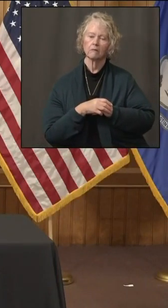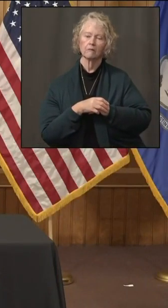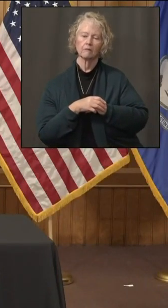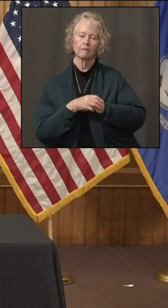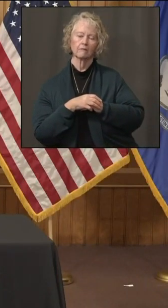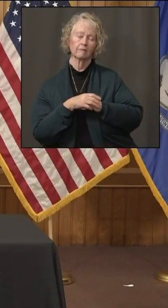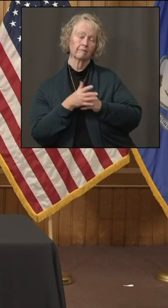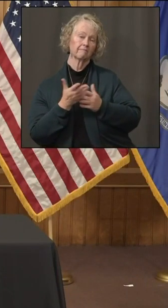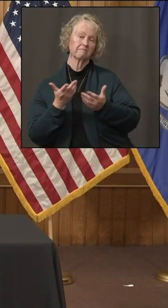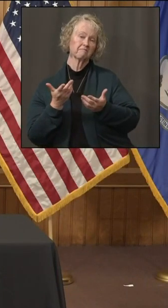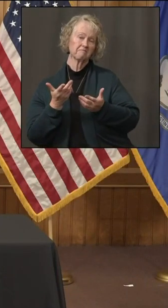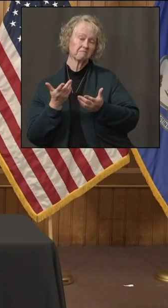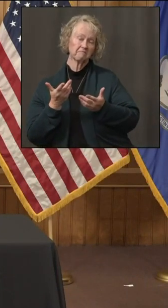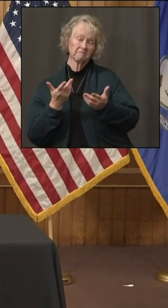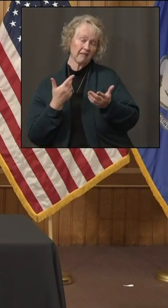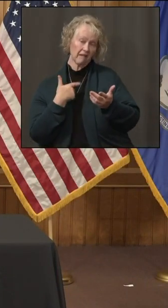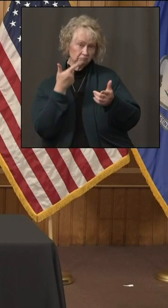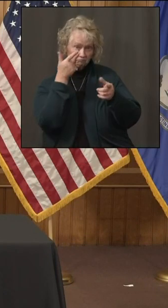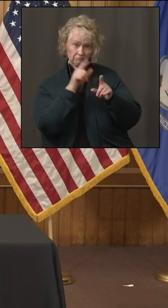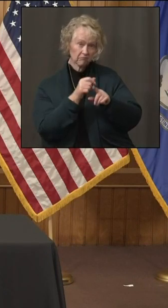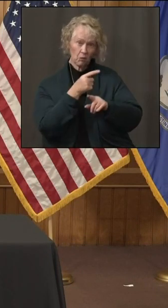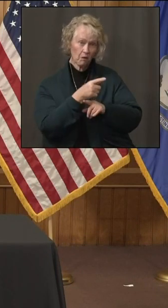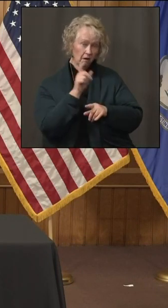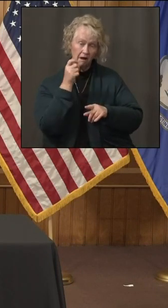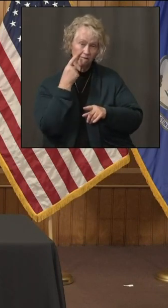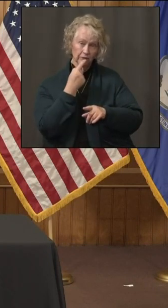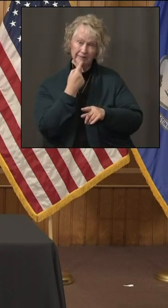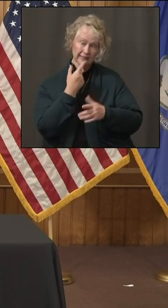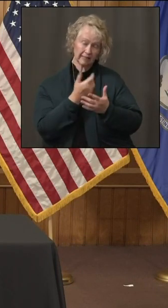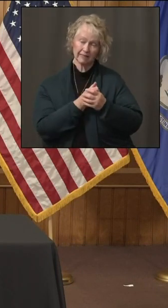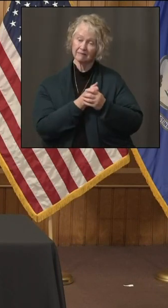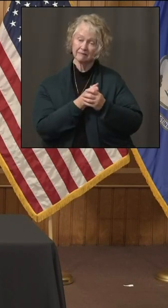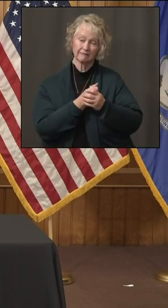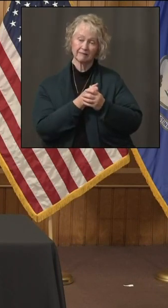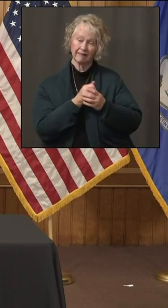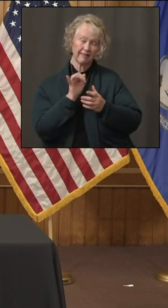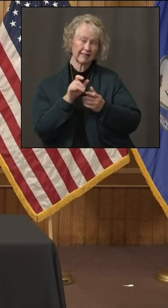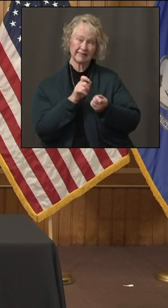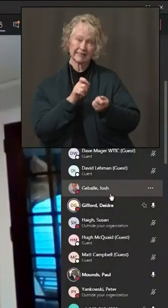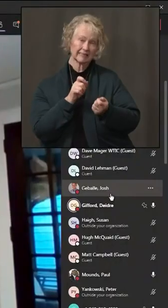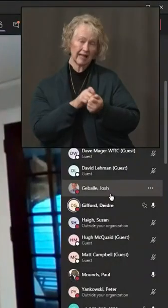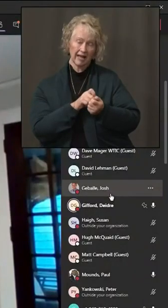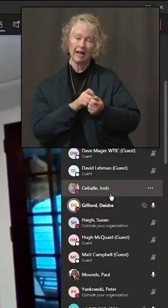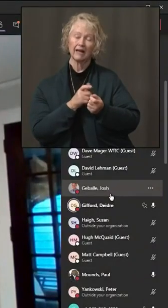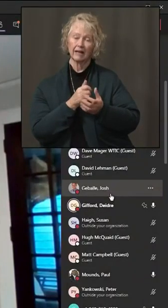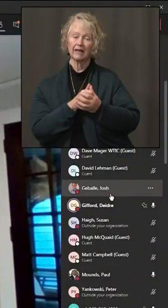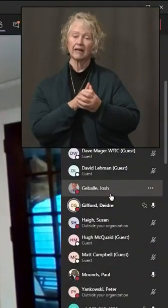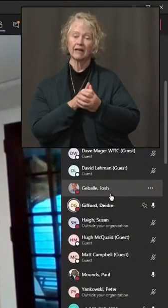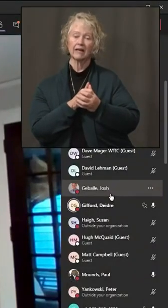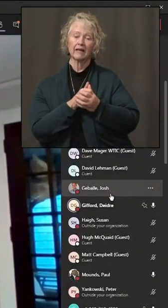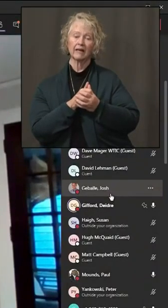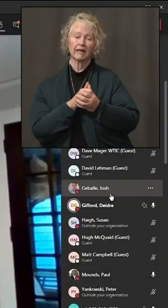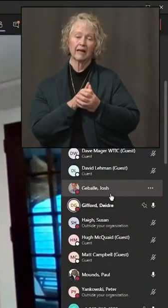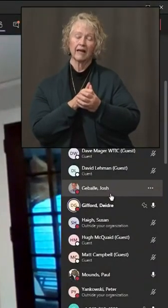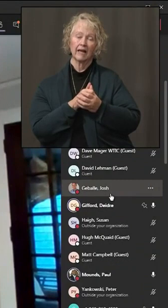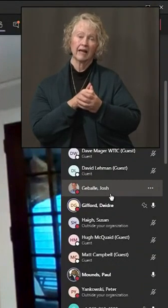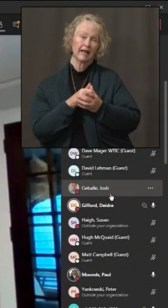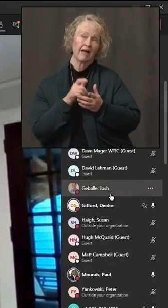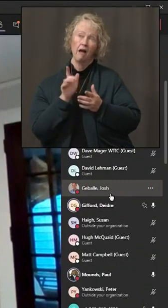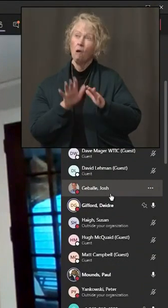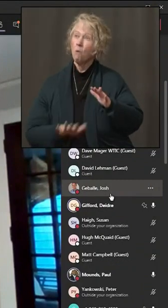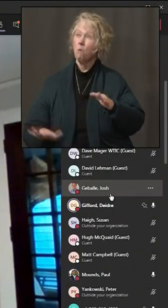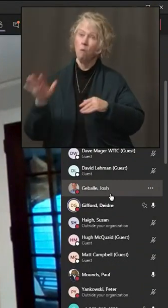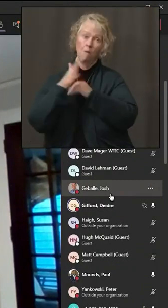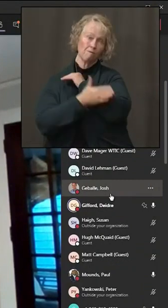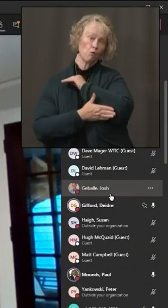I would just reiterate what you said, Governor, which is exactly the case. This has been nationally